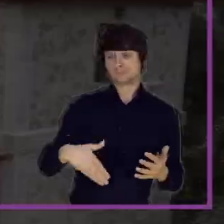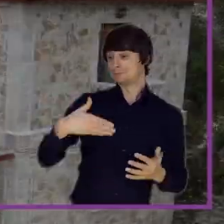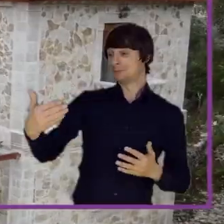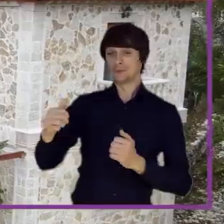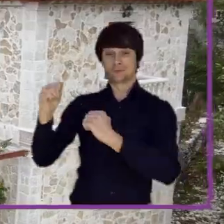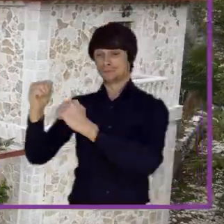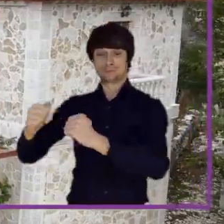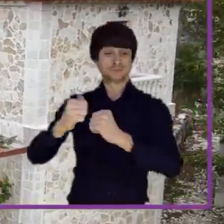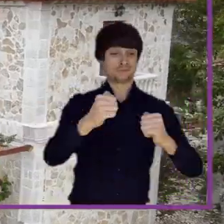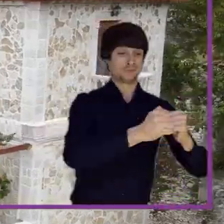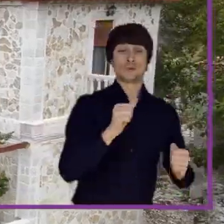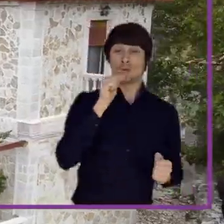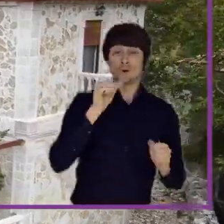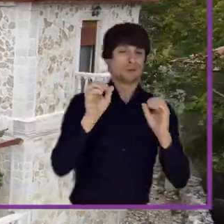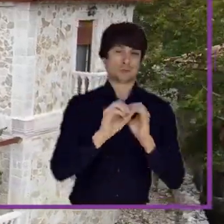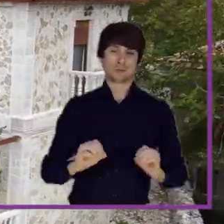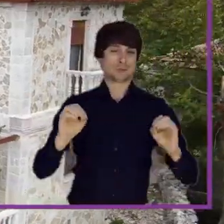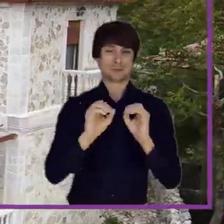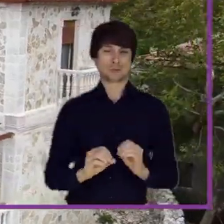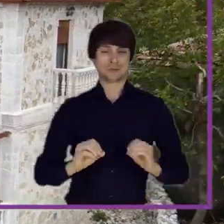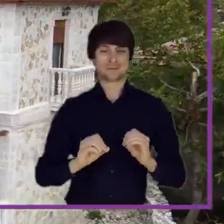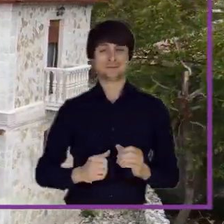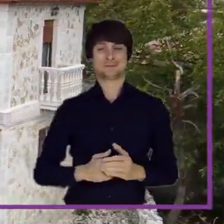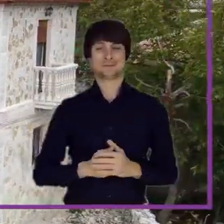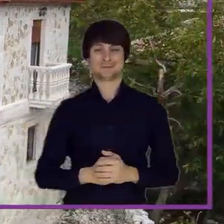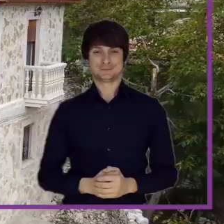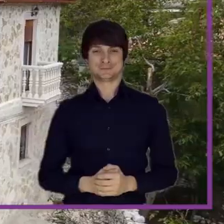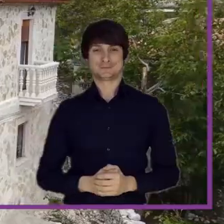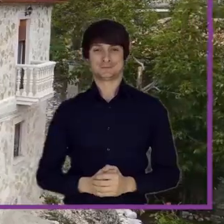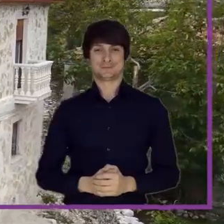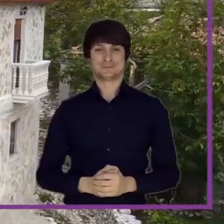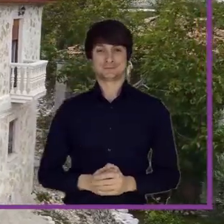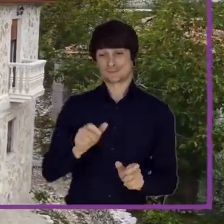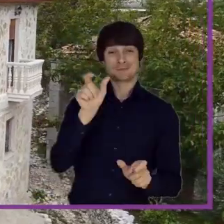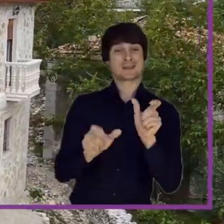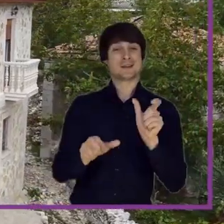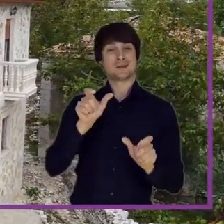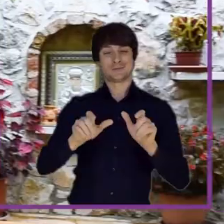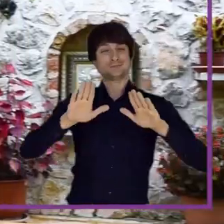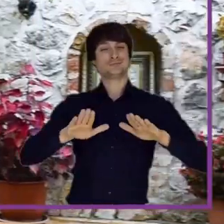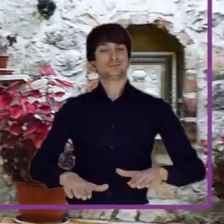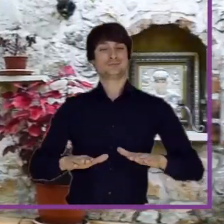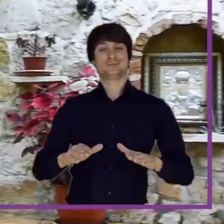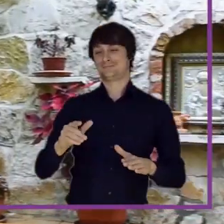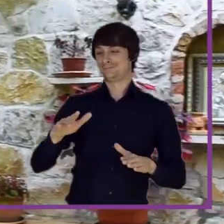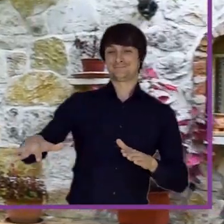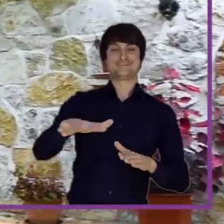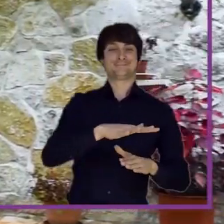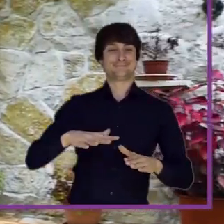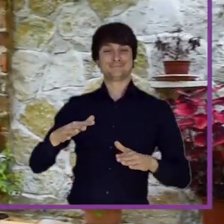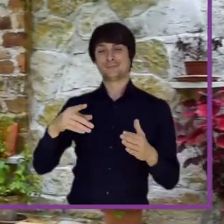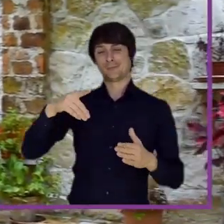The dedication of locals can also be seen in the enthusiastic preservation of the traditional houses.